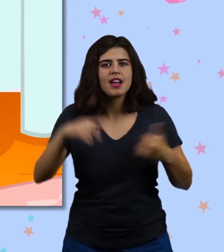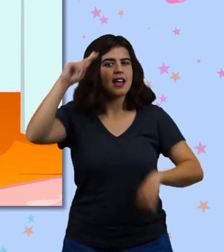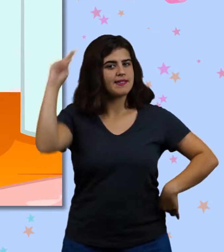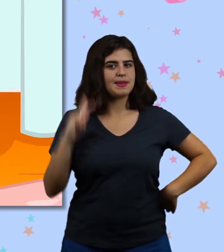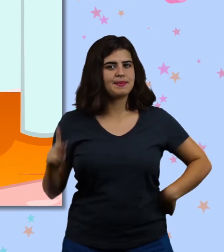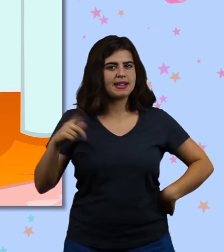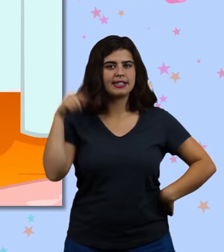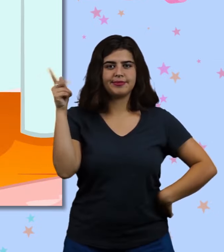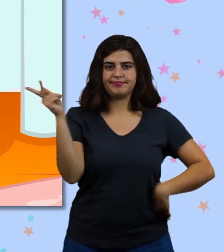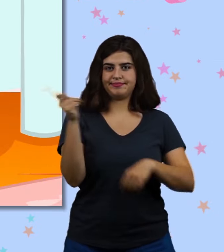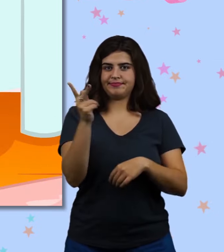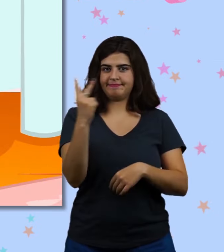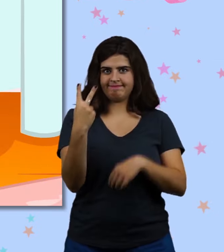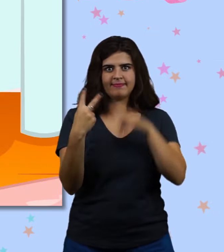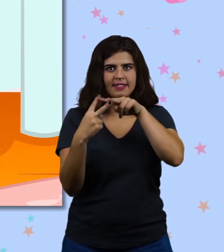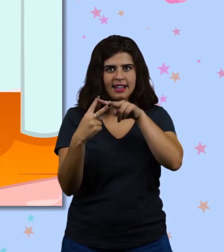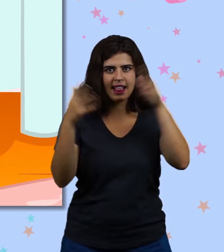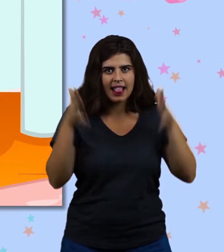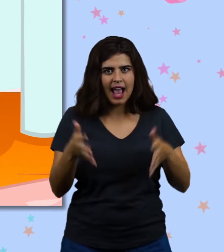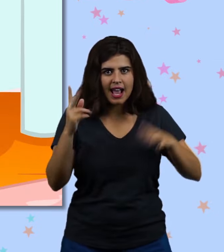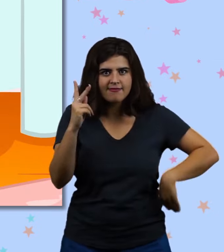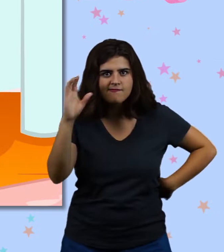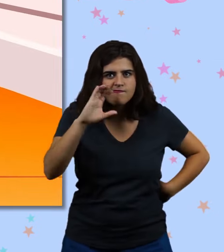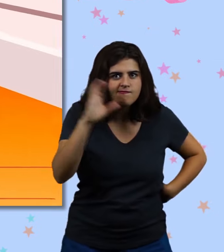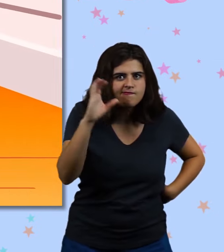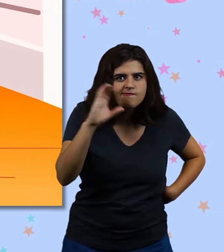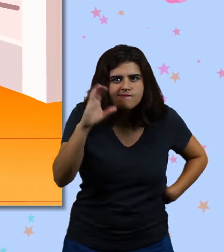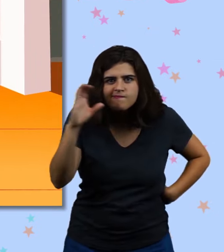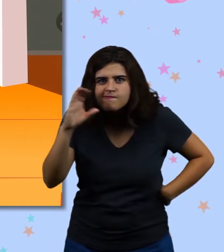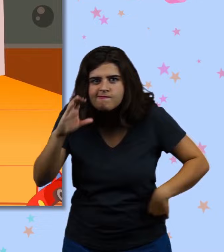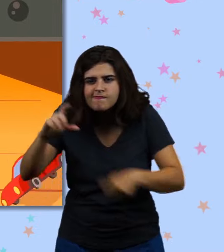Good, Phoebe. We only have two little things left to find.